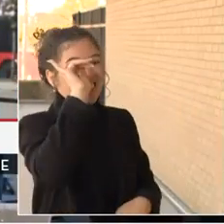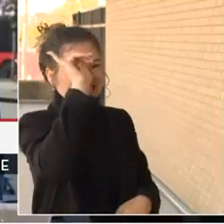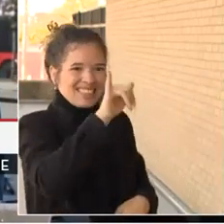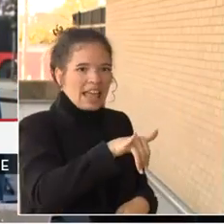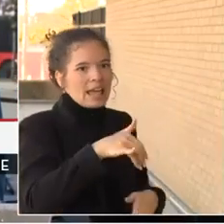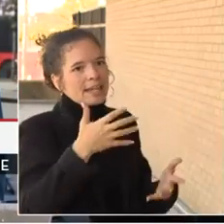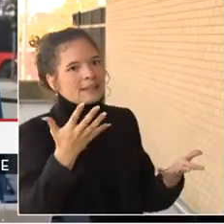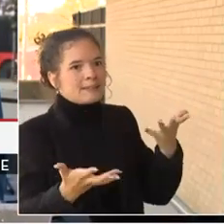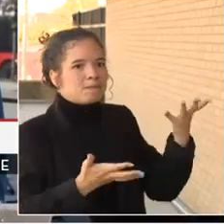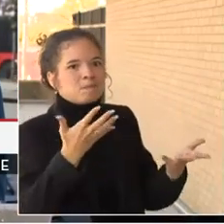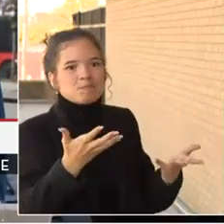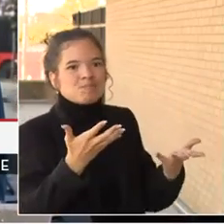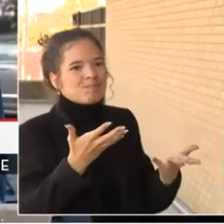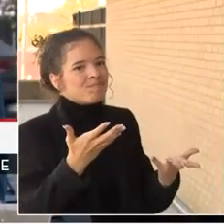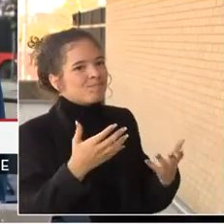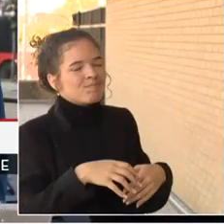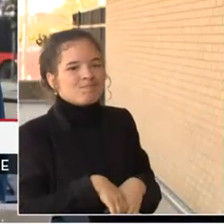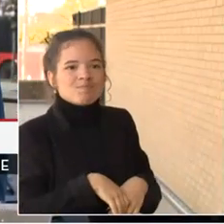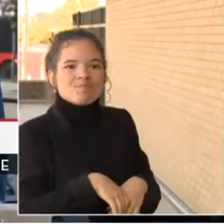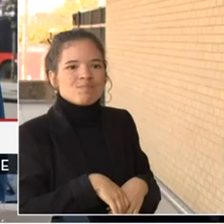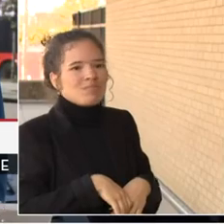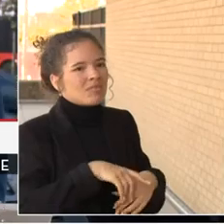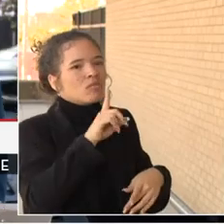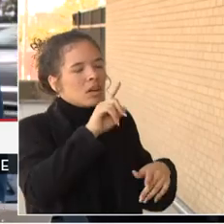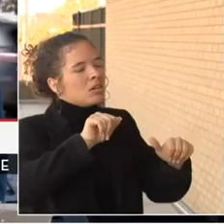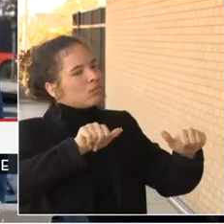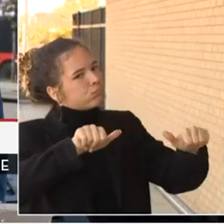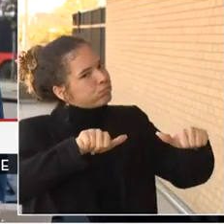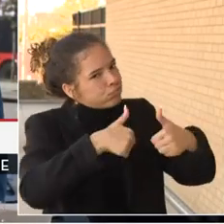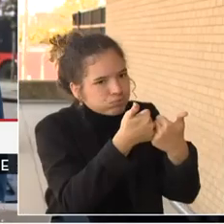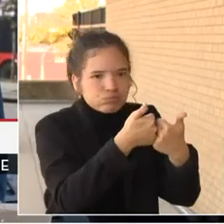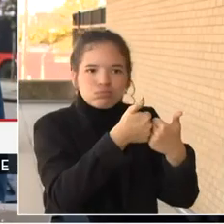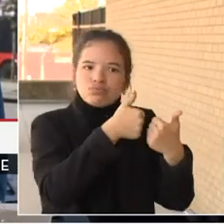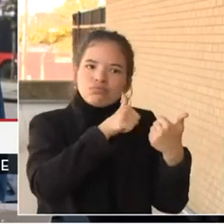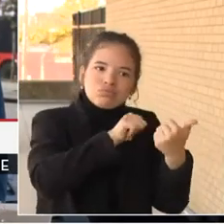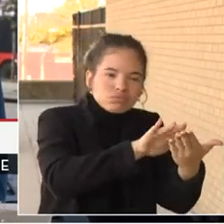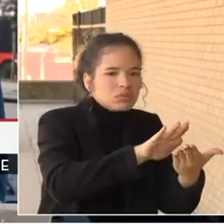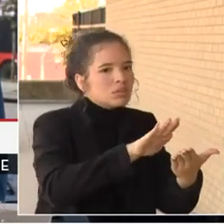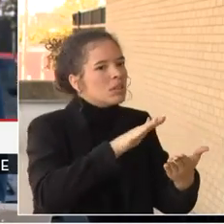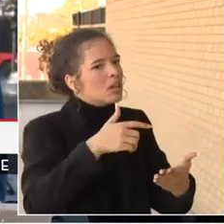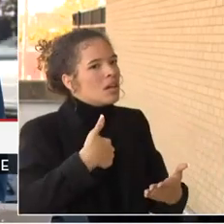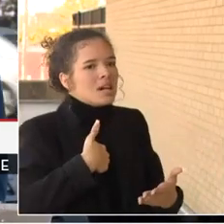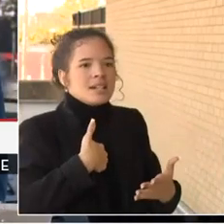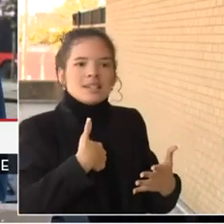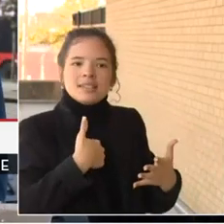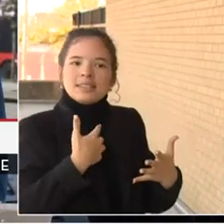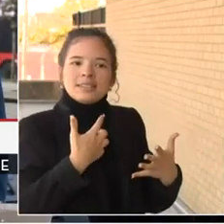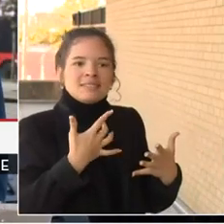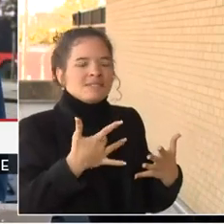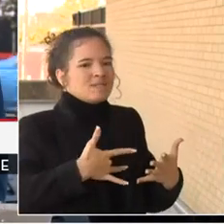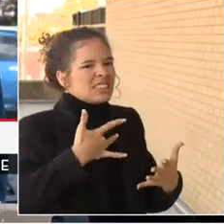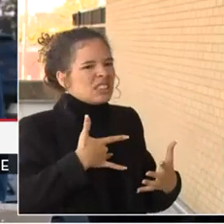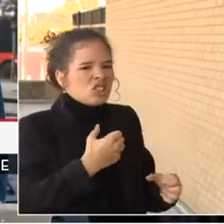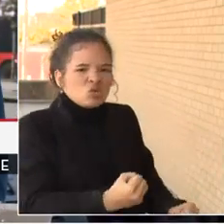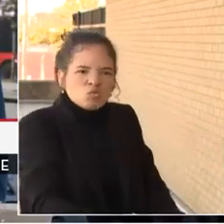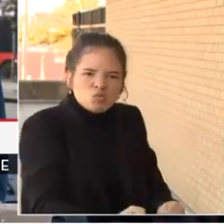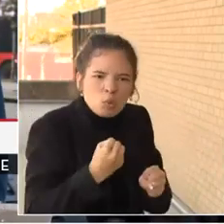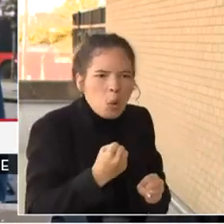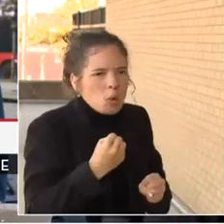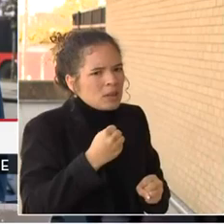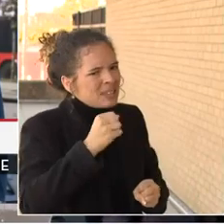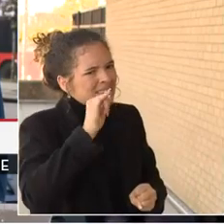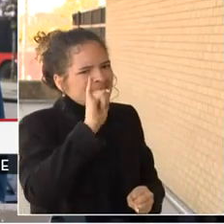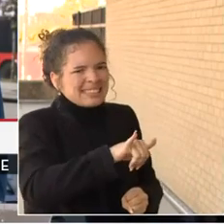we're up against, which is why I am, I feel so strongly about not giving more work